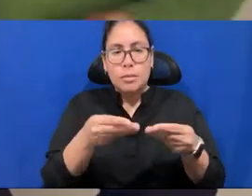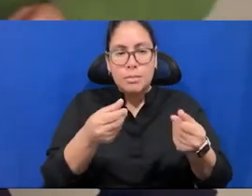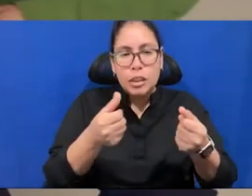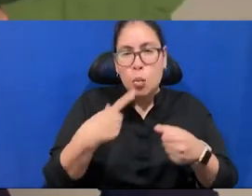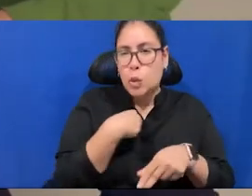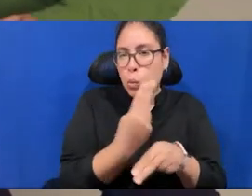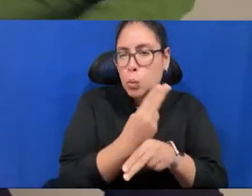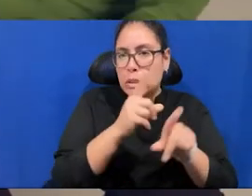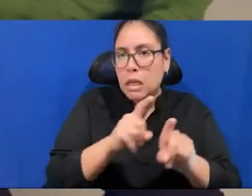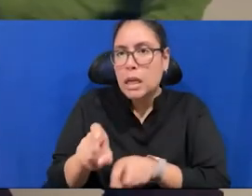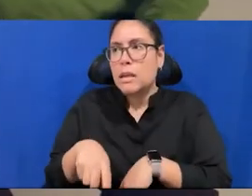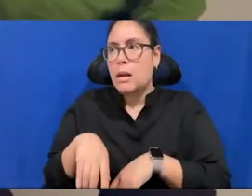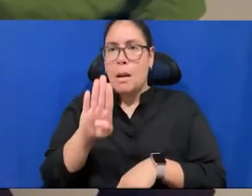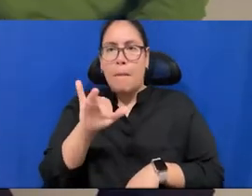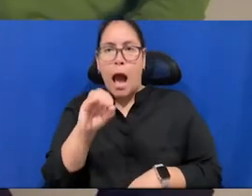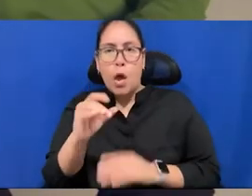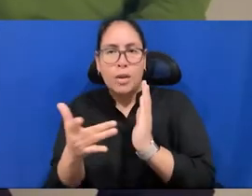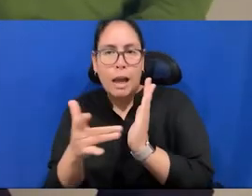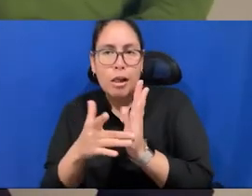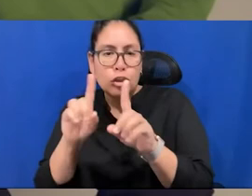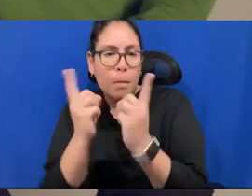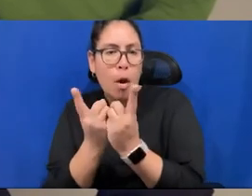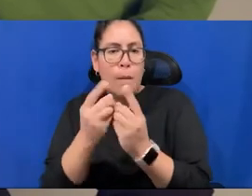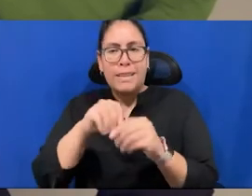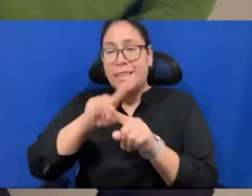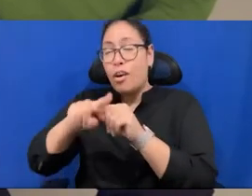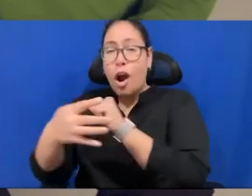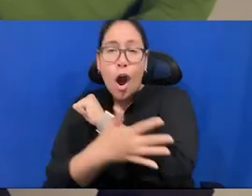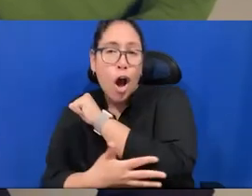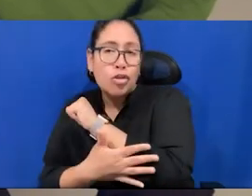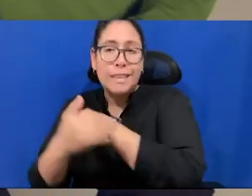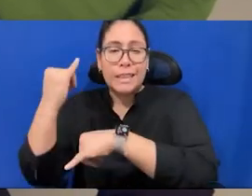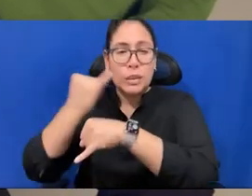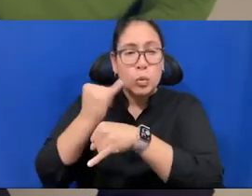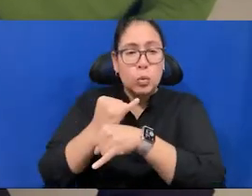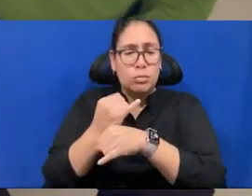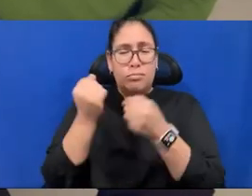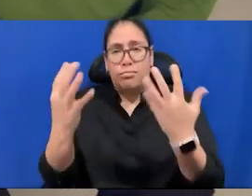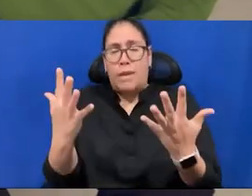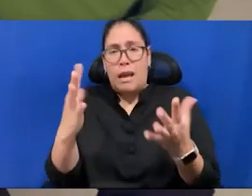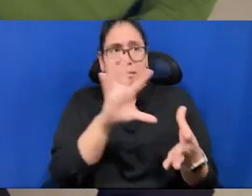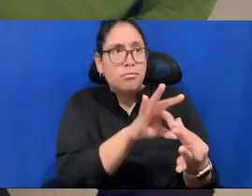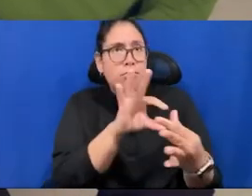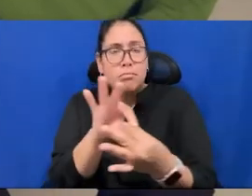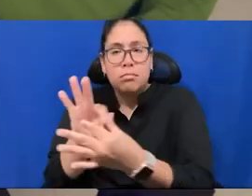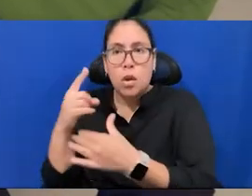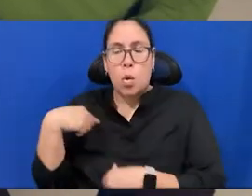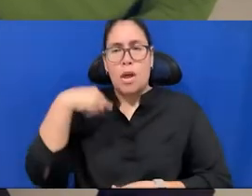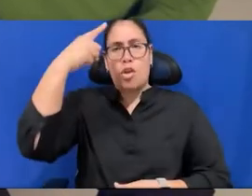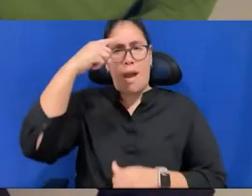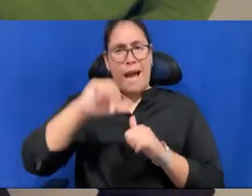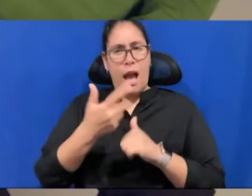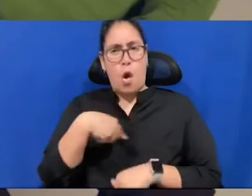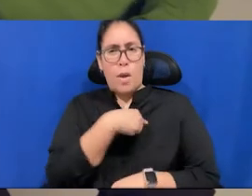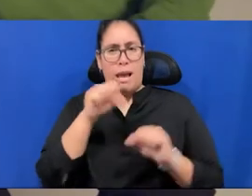department and, and so forth and so on. It's been, uh, what it happened. And then we thought how we will be able to sense that vibration. And I'm